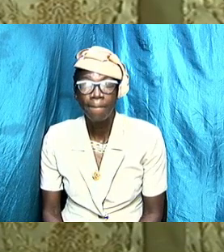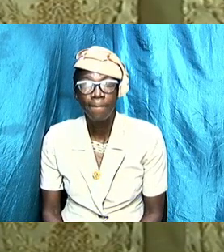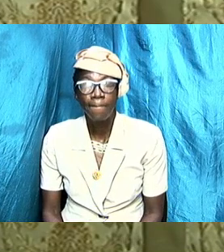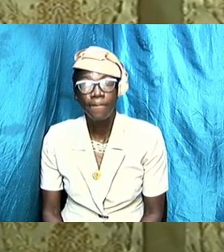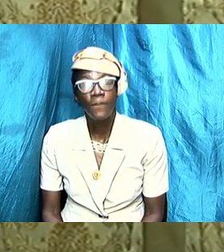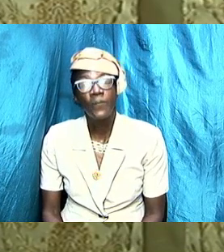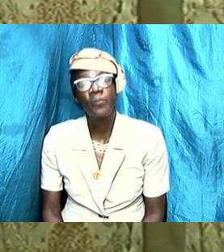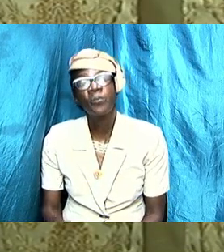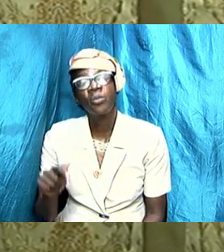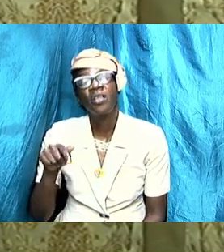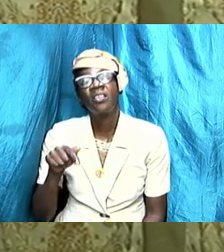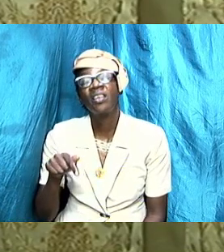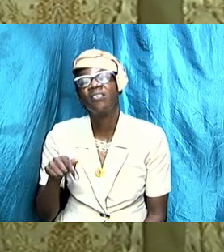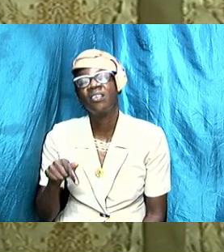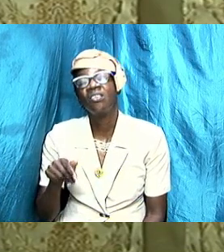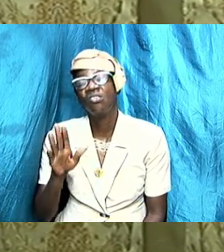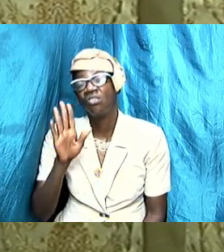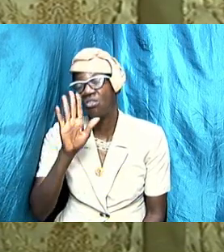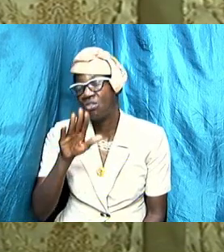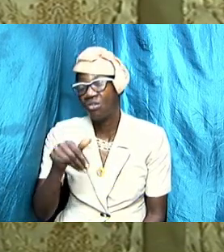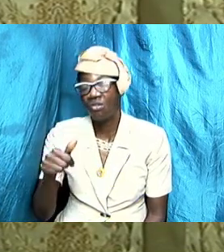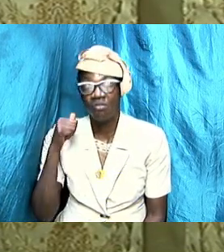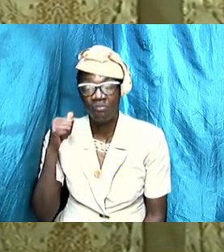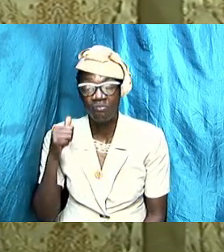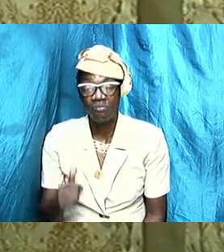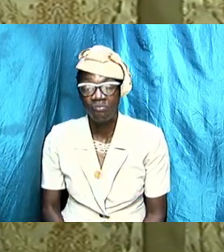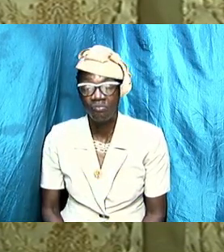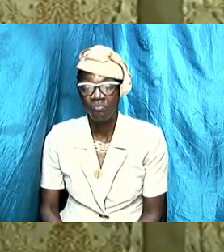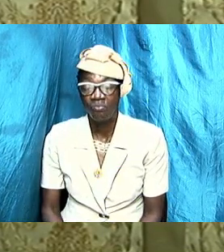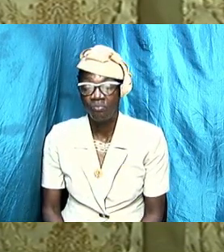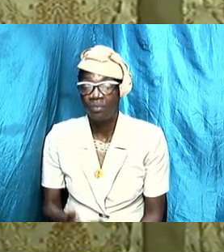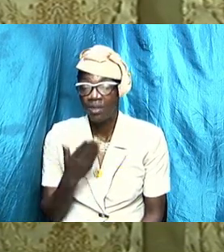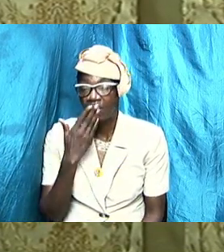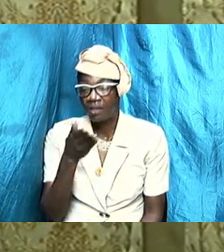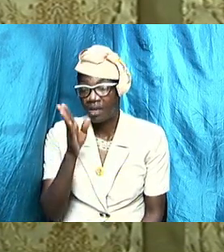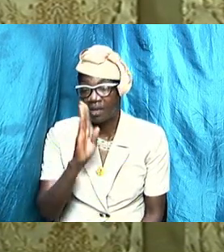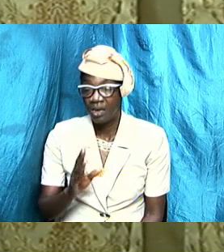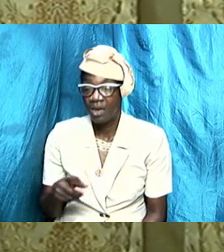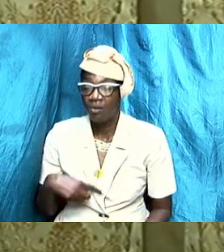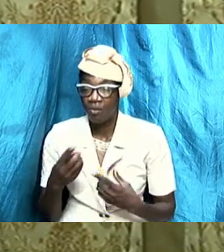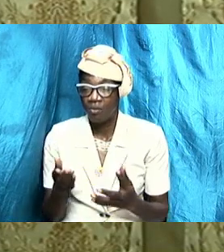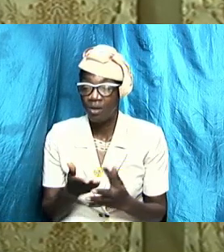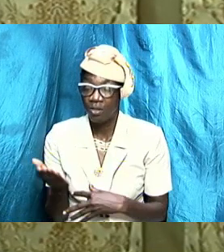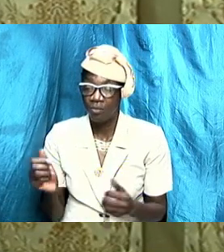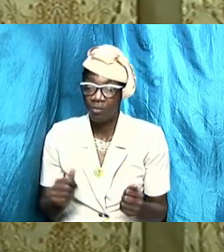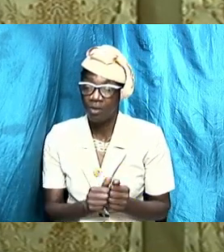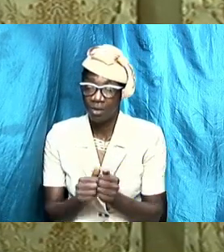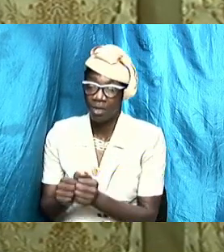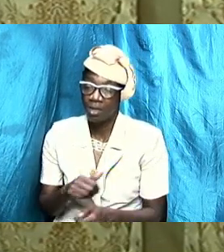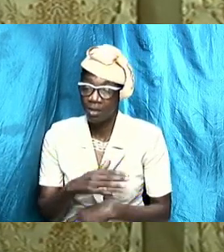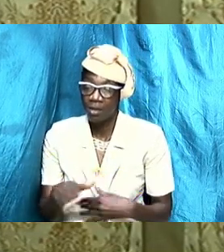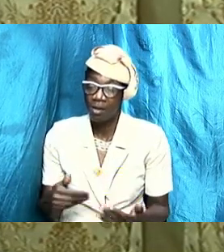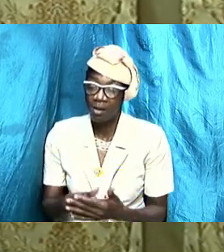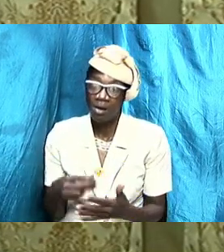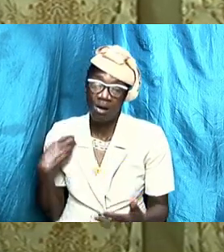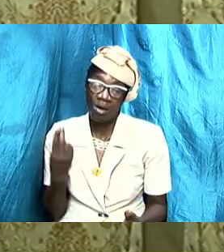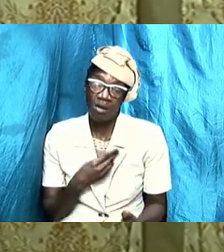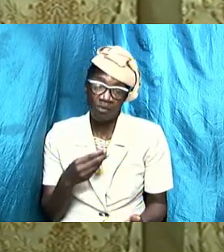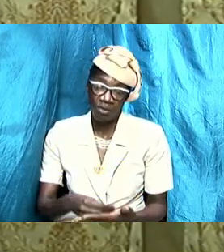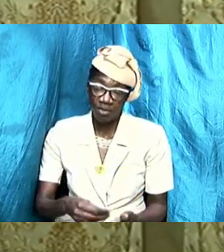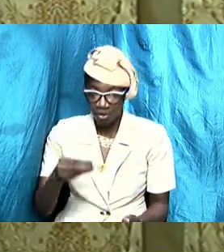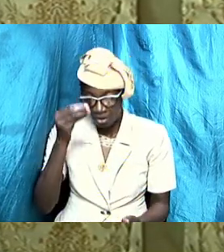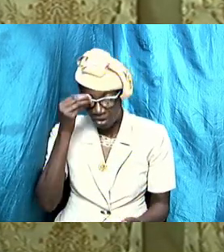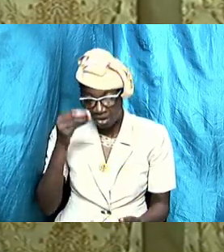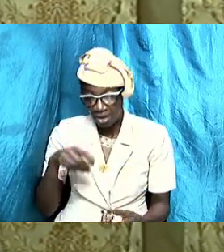and this is to your detriment but thank God we are going through together all of us are learning and we are